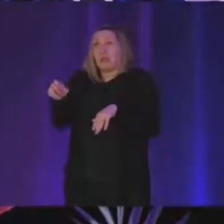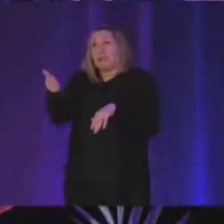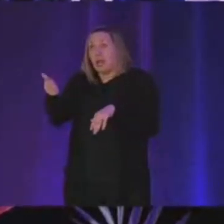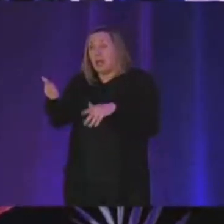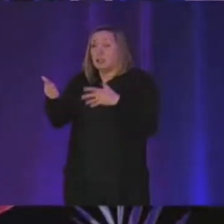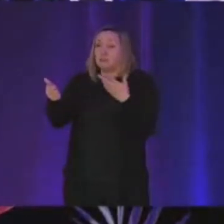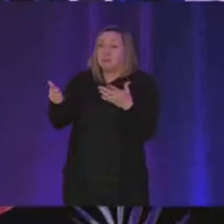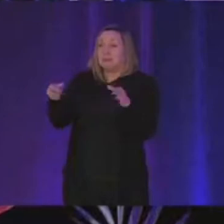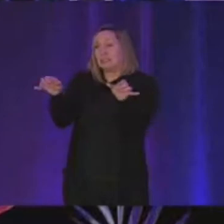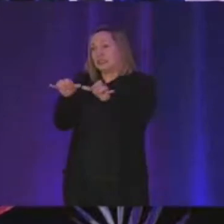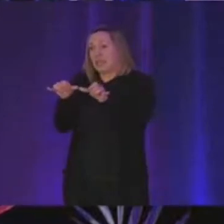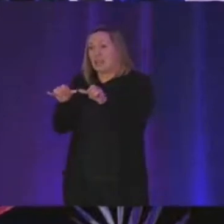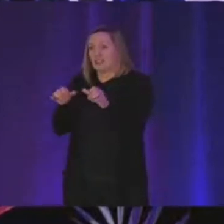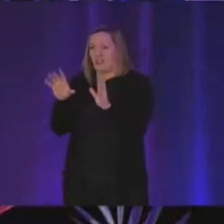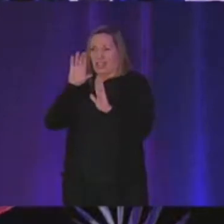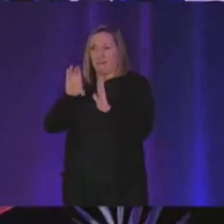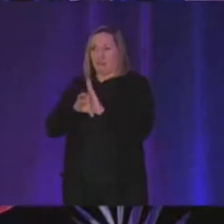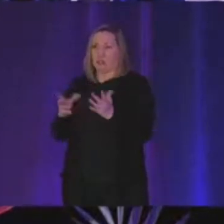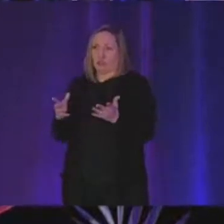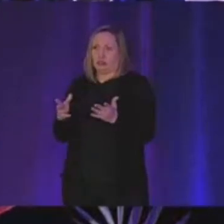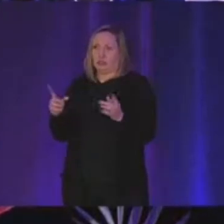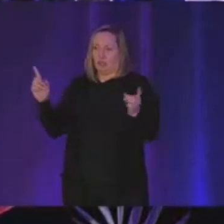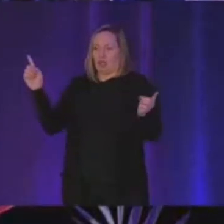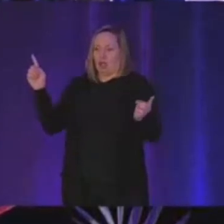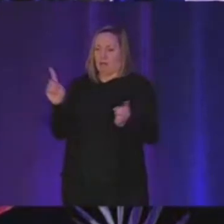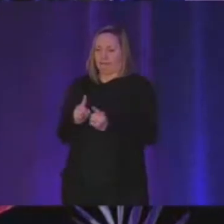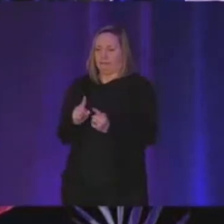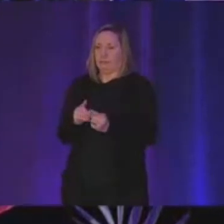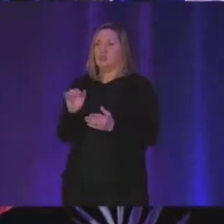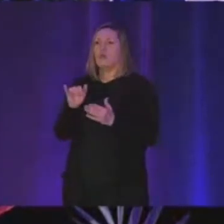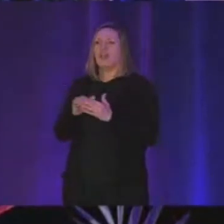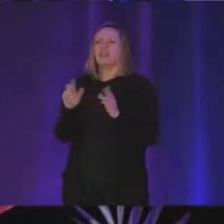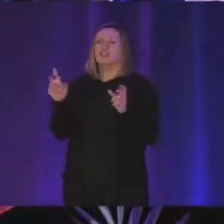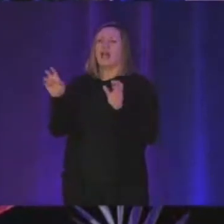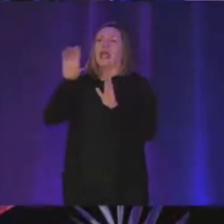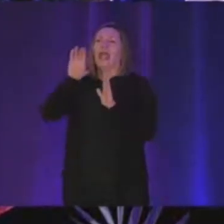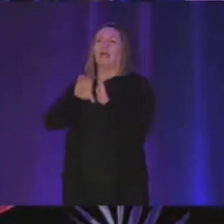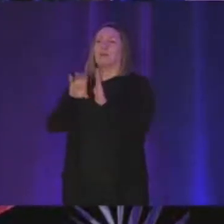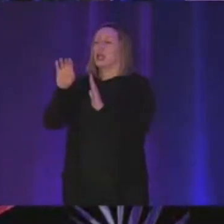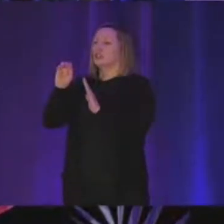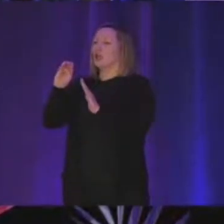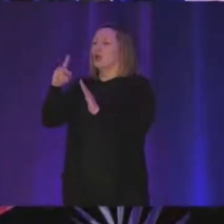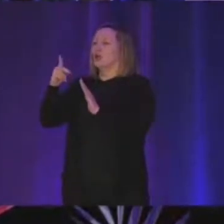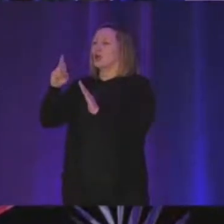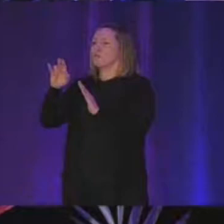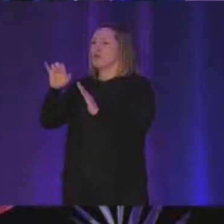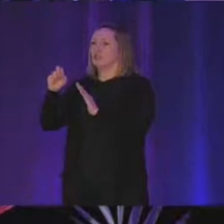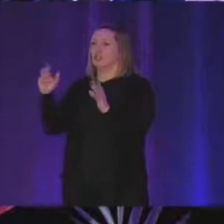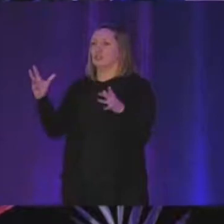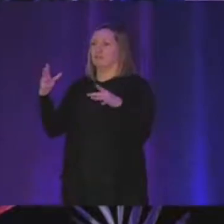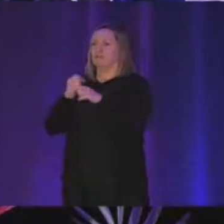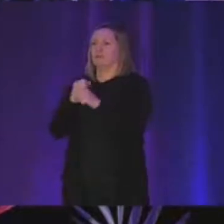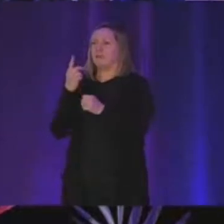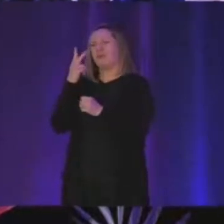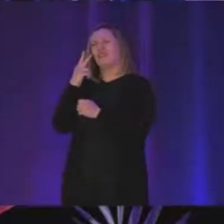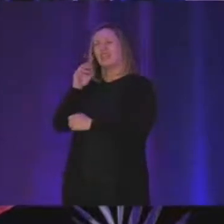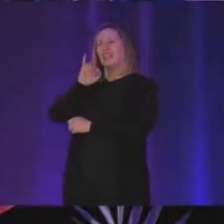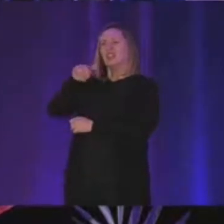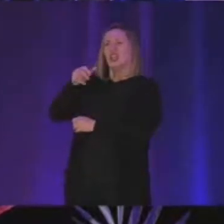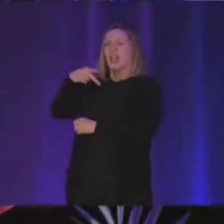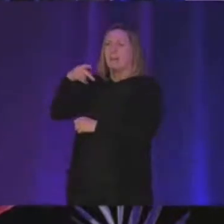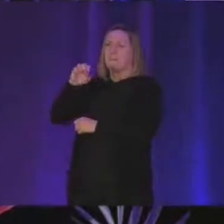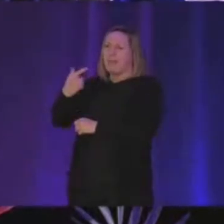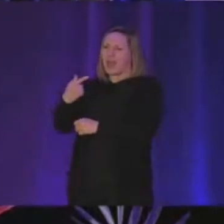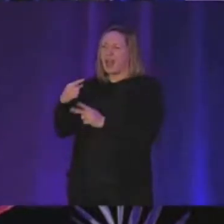uh the size of the image and so for this this is image compression and you've probably seen like jpeg png webp